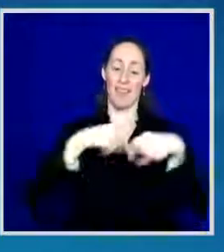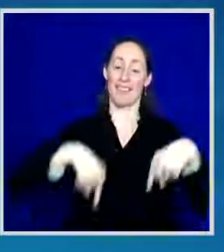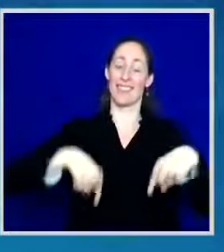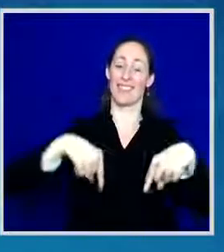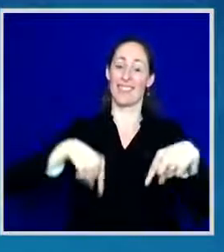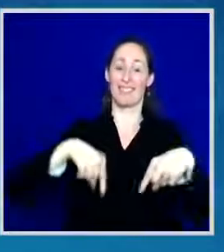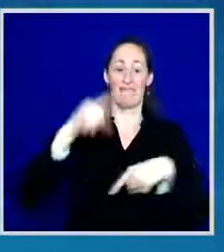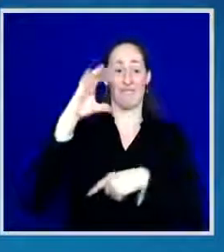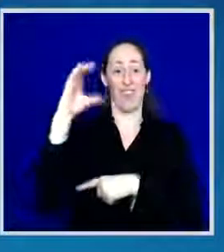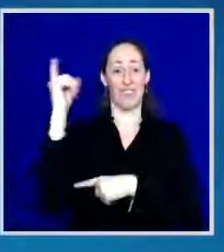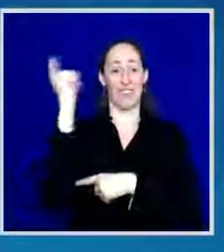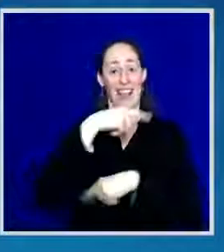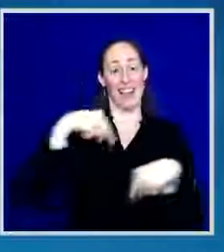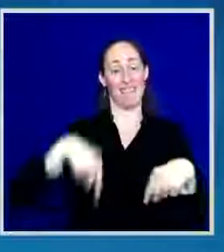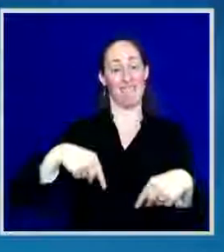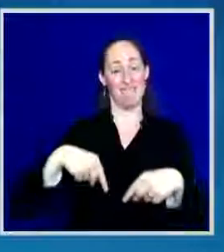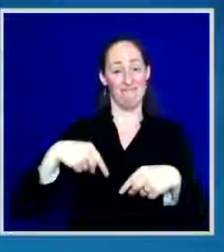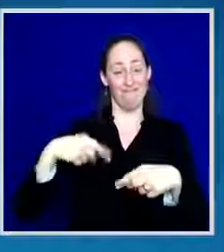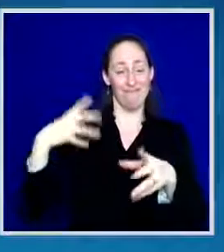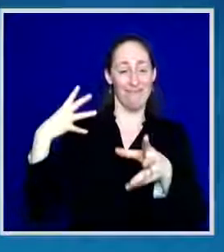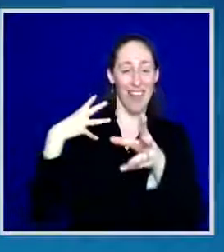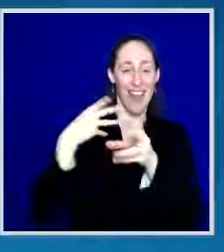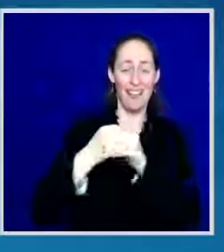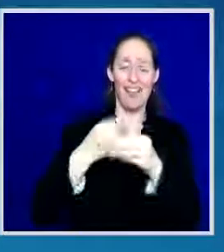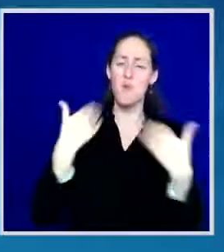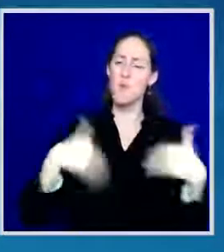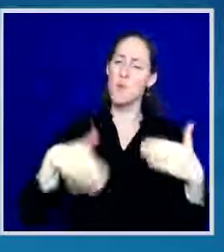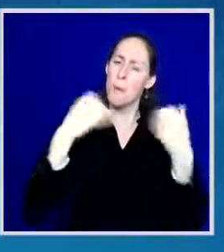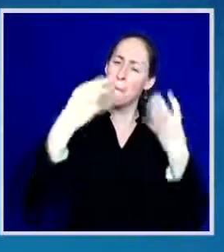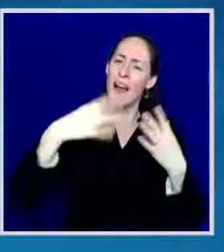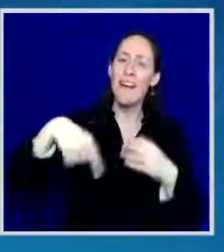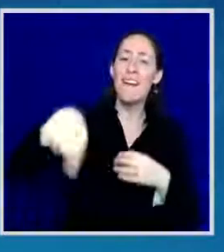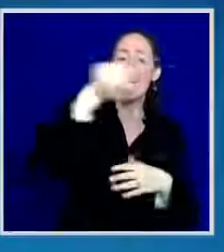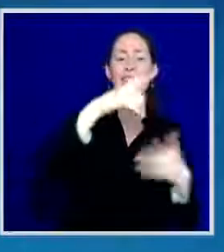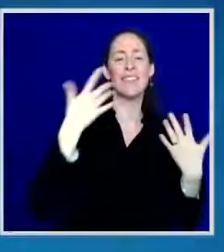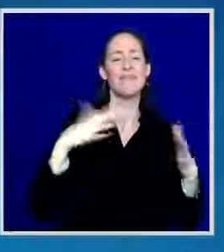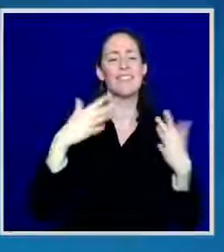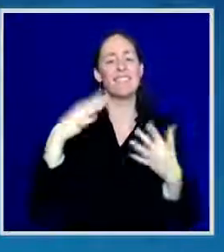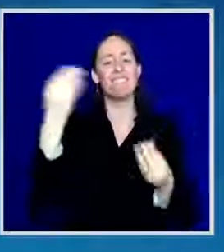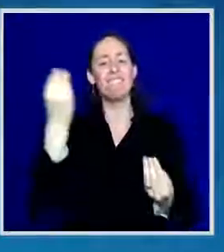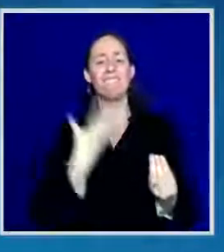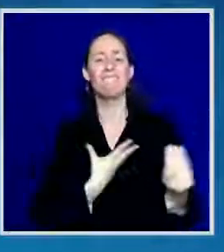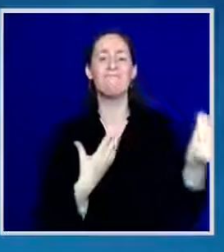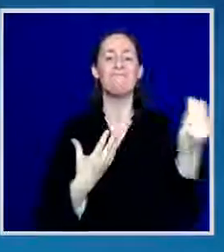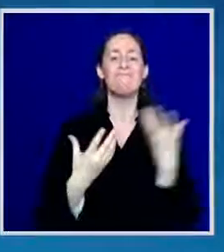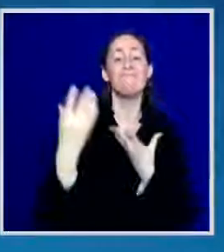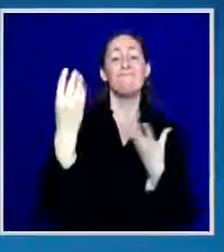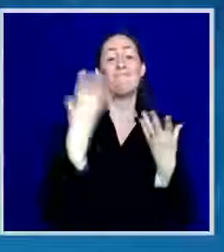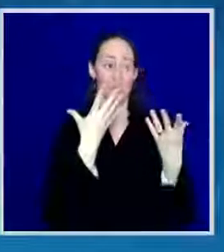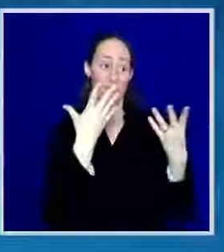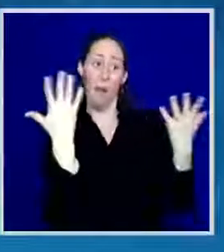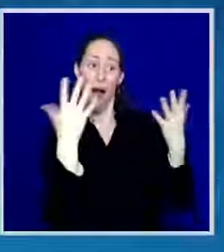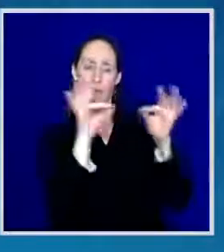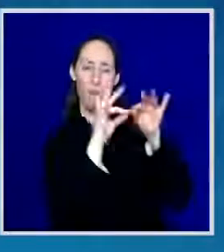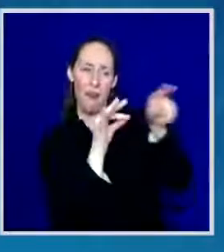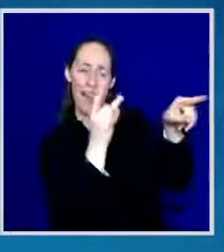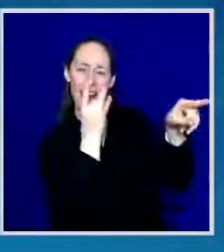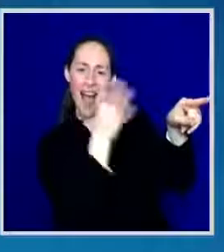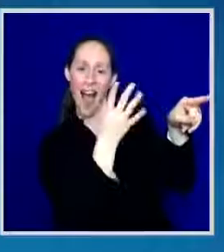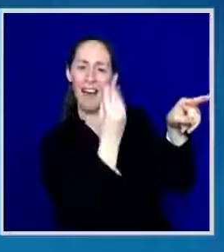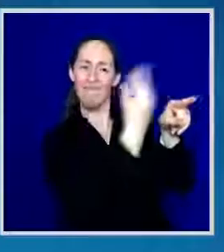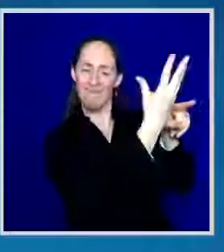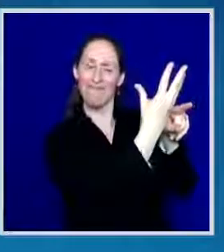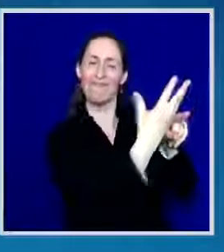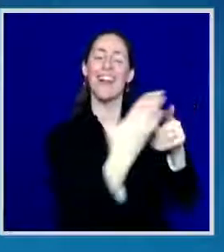have been, as so many of you have spoken and said, where we see light at the end of the tunnel. Thank you for marking